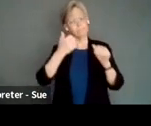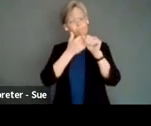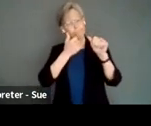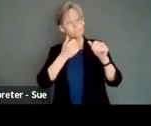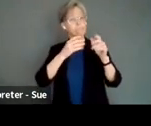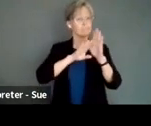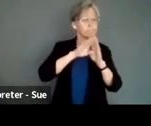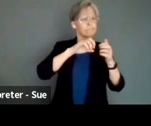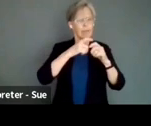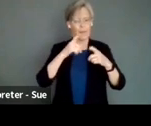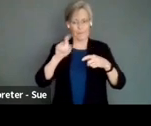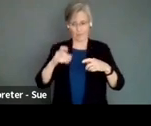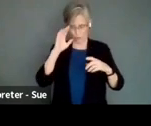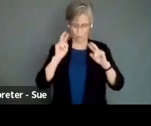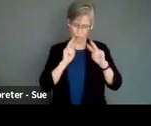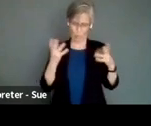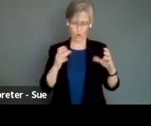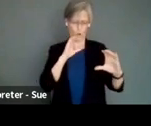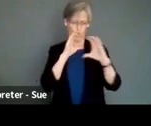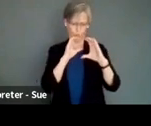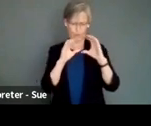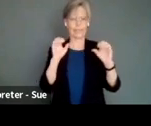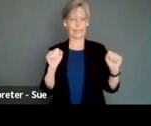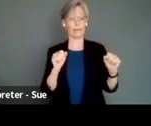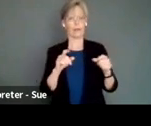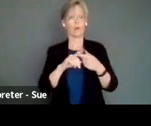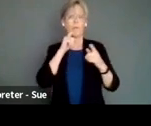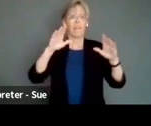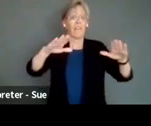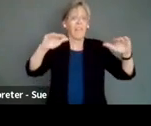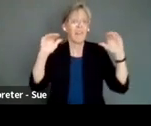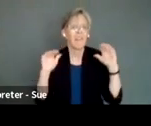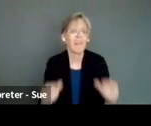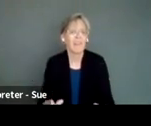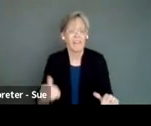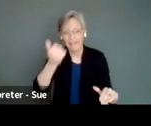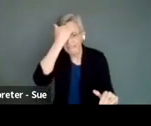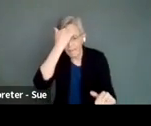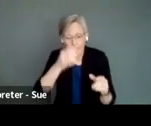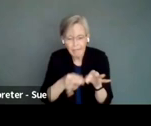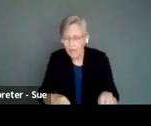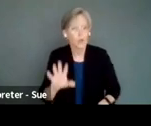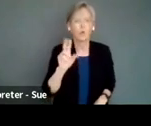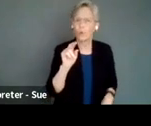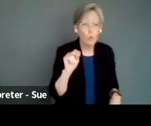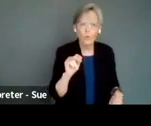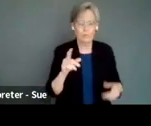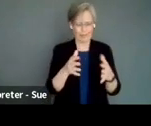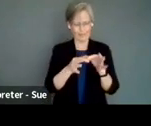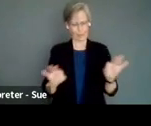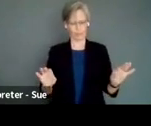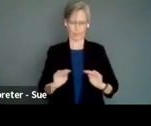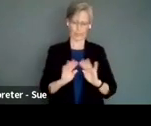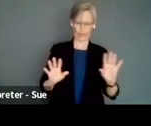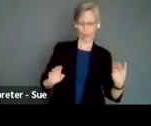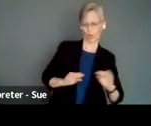accessible communication forms. So, and I don't mean dumbing it down. I mean, making language genuinely accessible. So you're